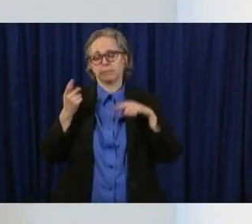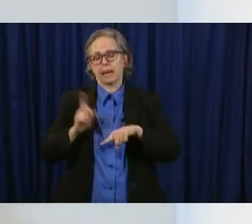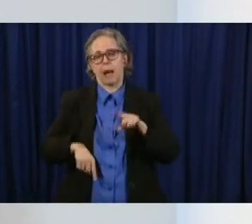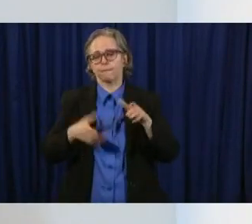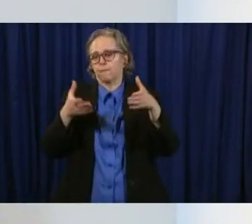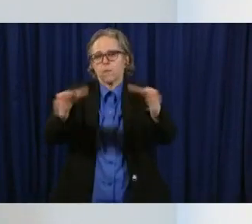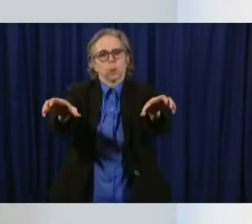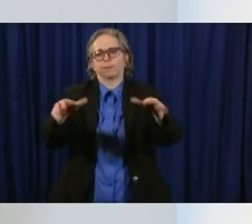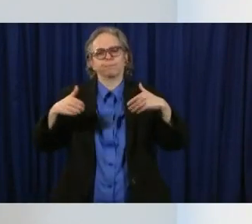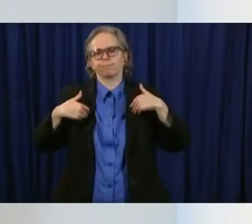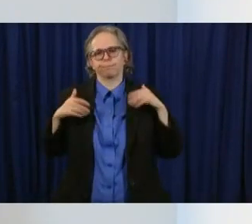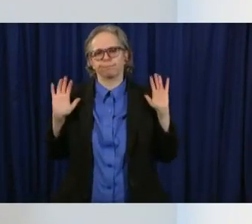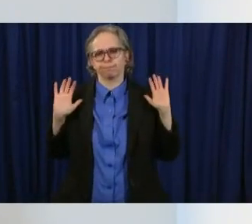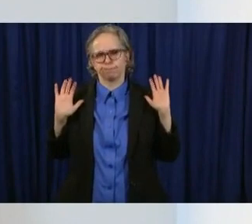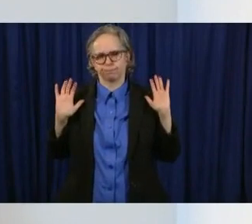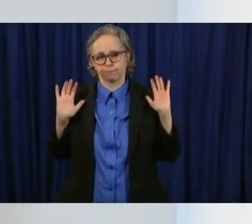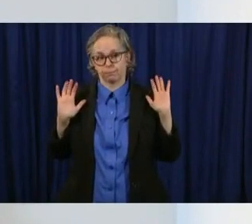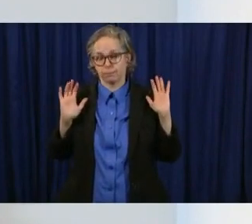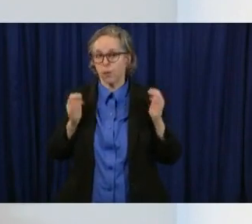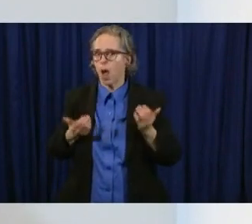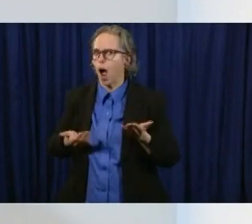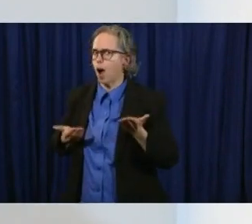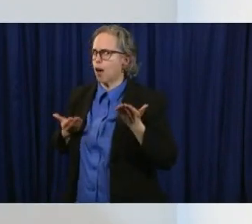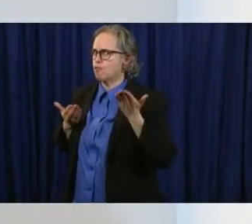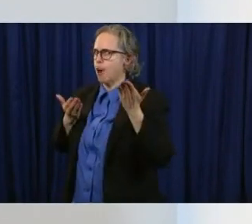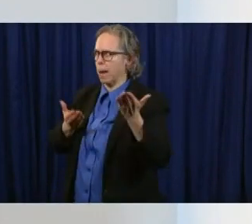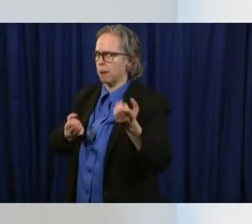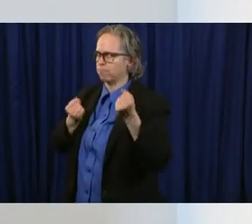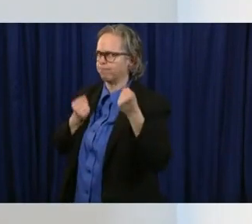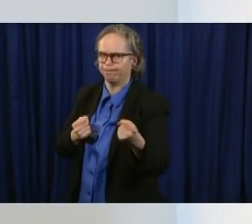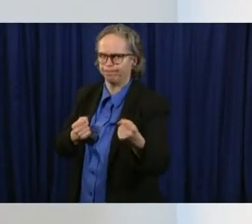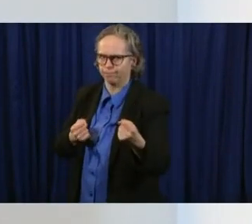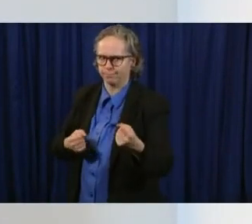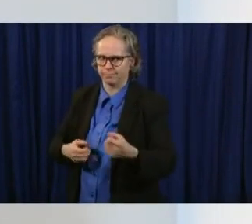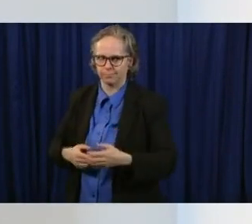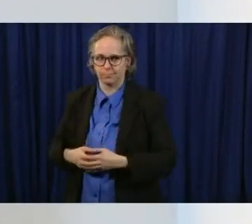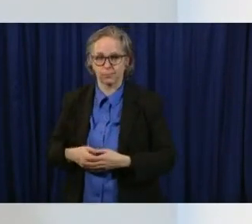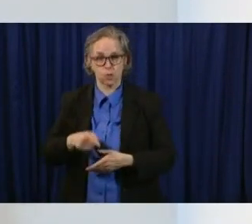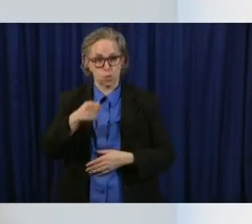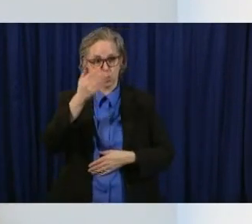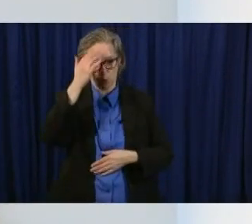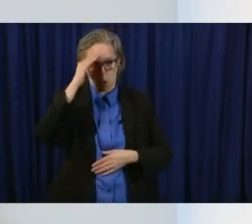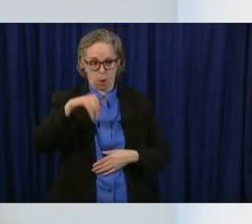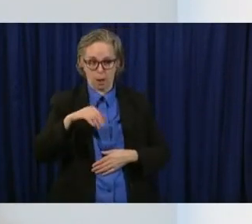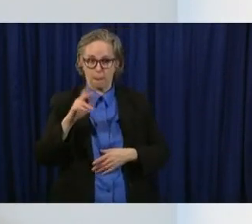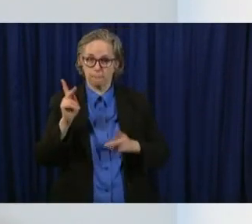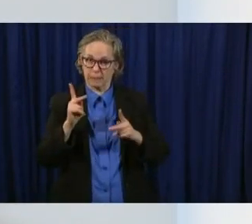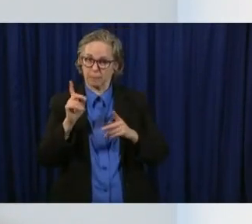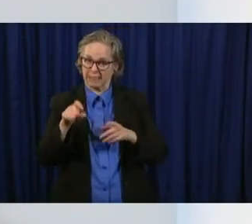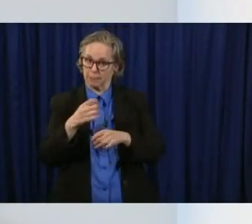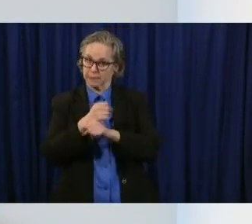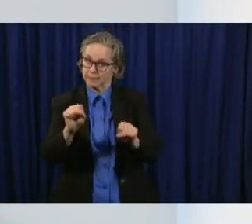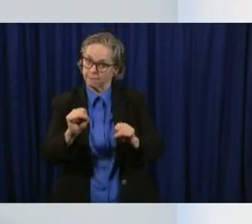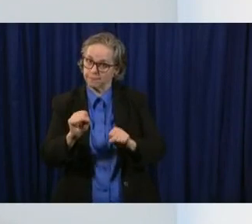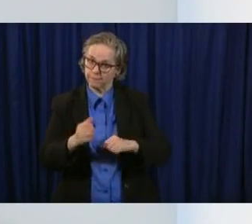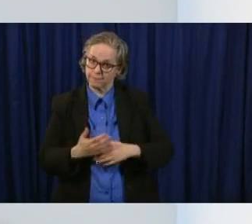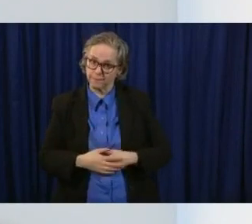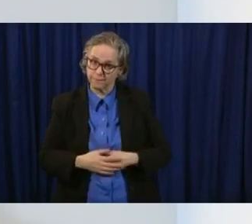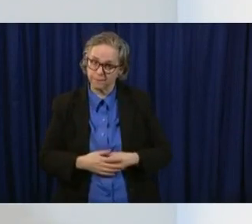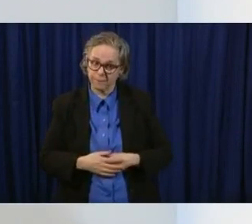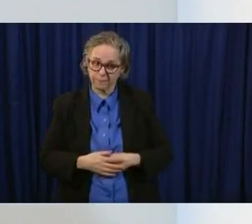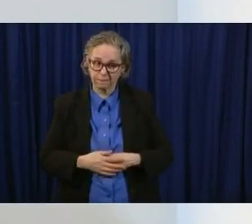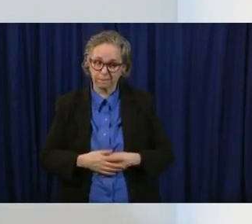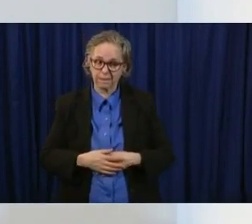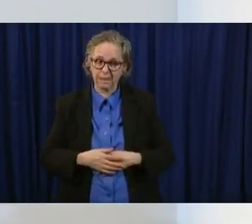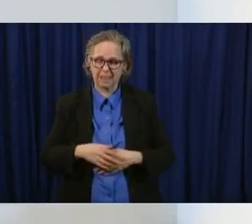but we're recommending it because we know that it keeps people safer and and these are the best recommendations and